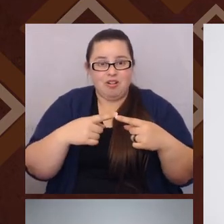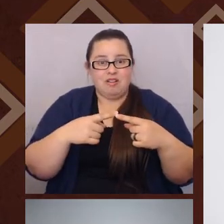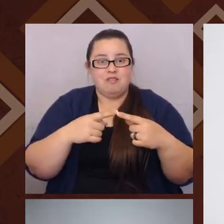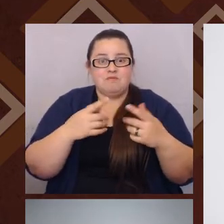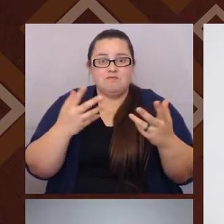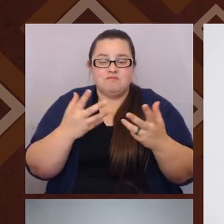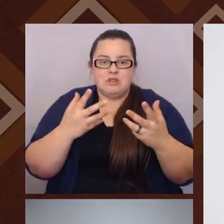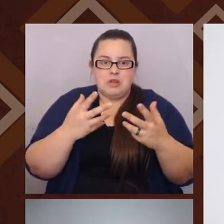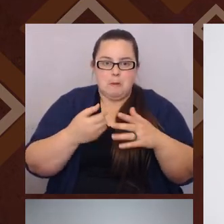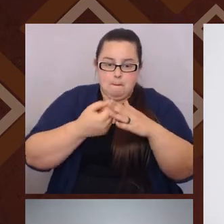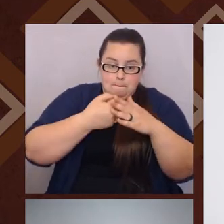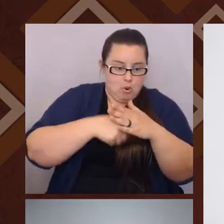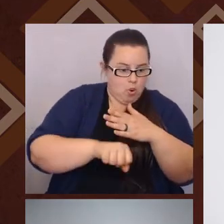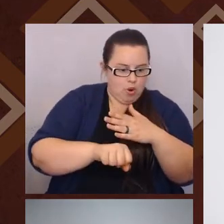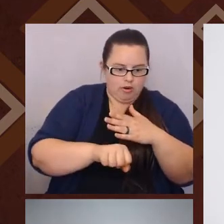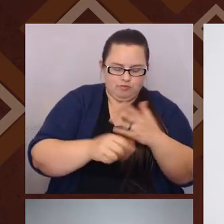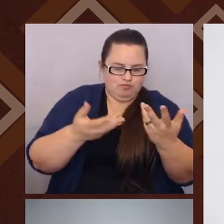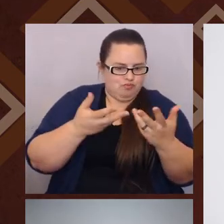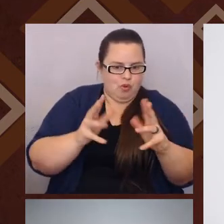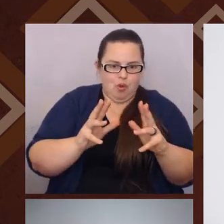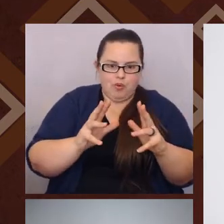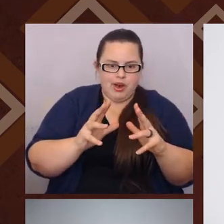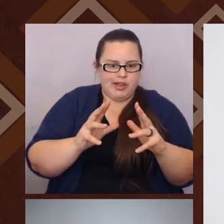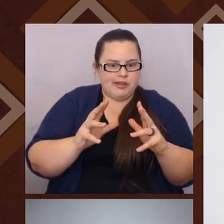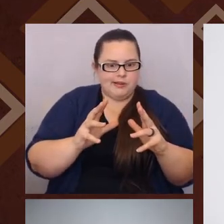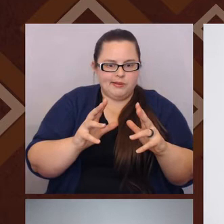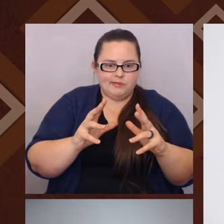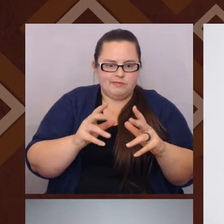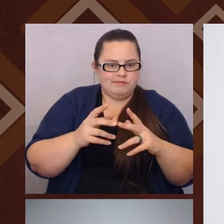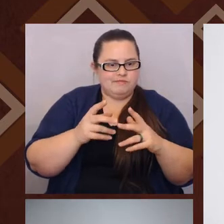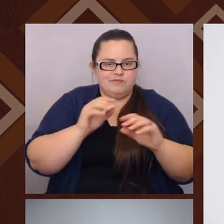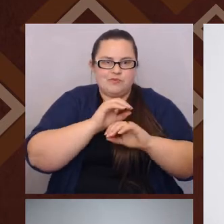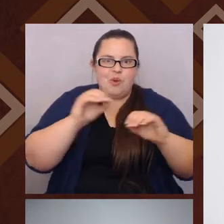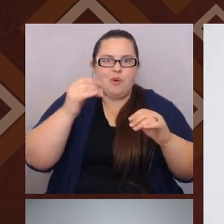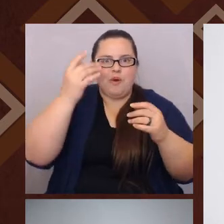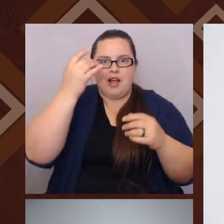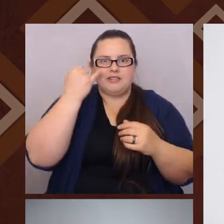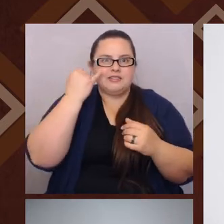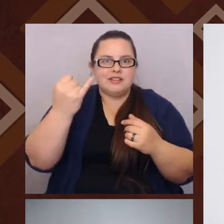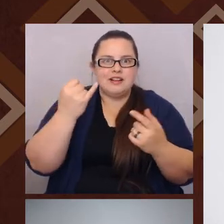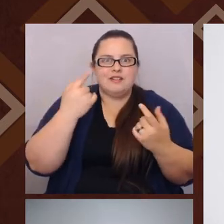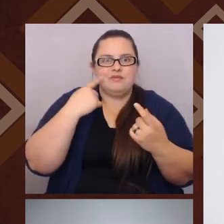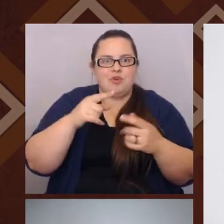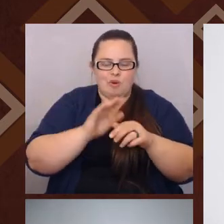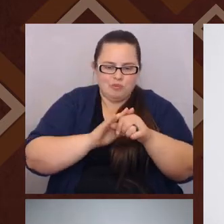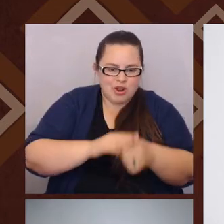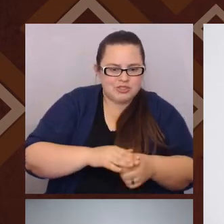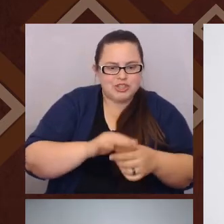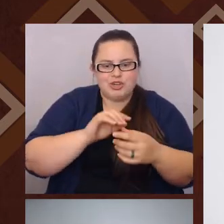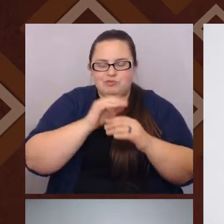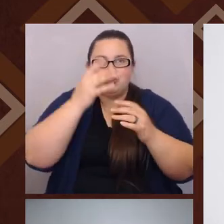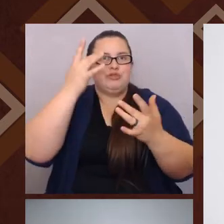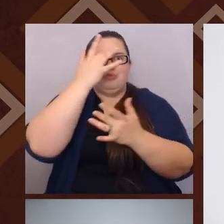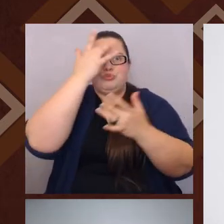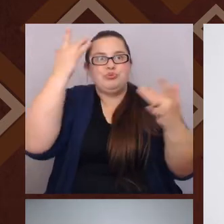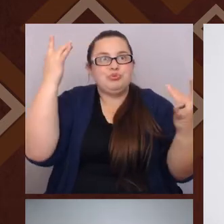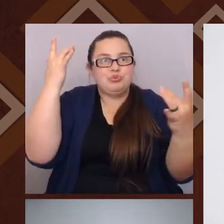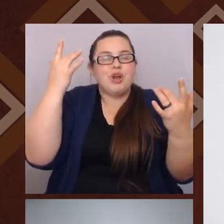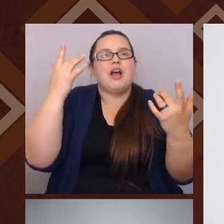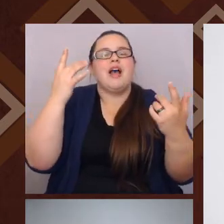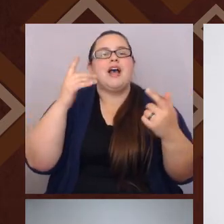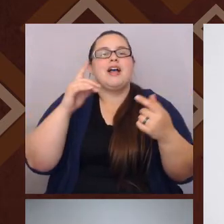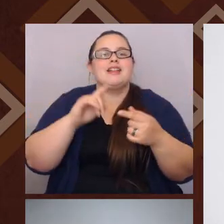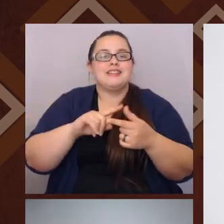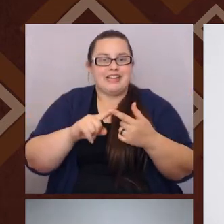preexisting without any kind of ideas of power or oppression. Then we get socialized and then we get reinforced